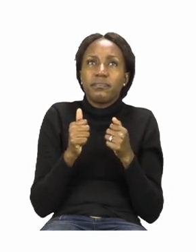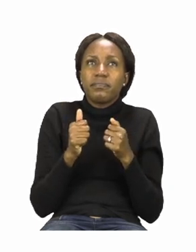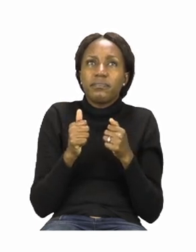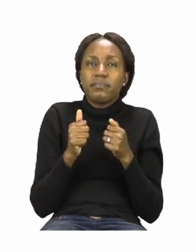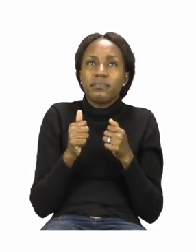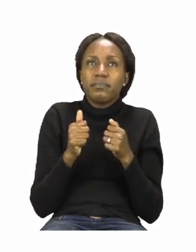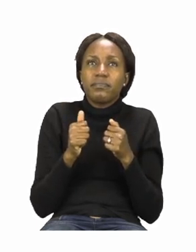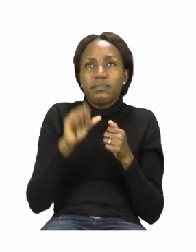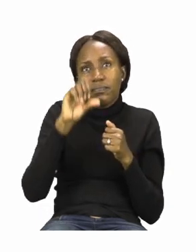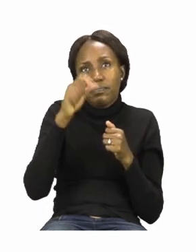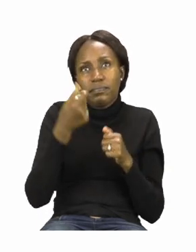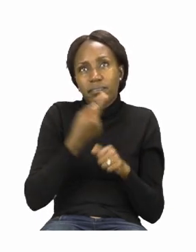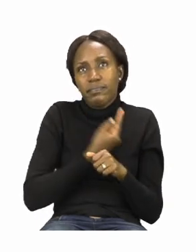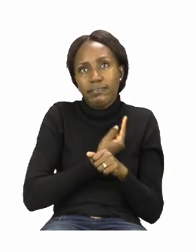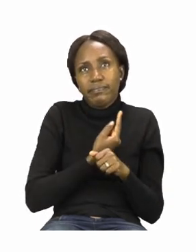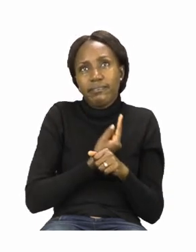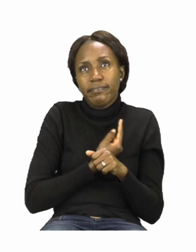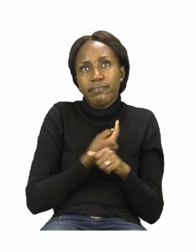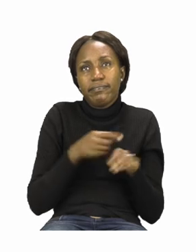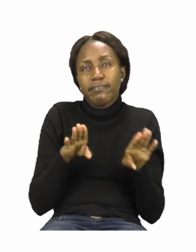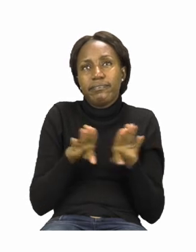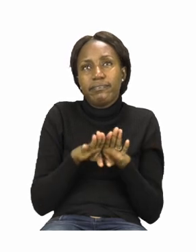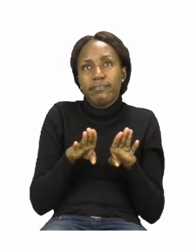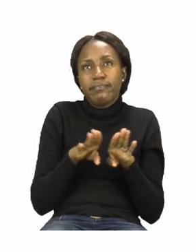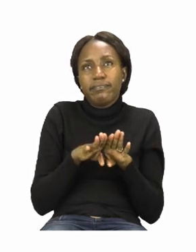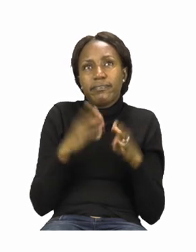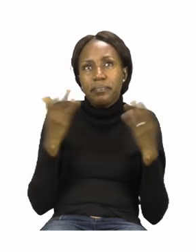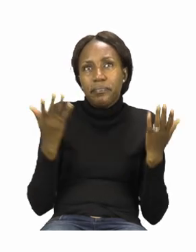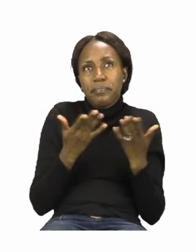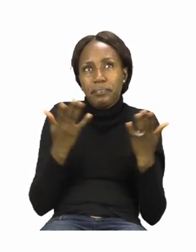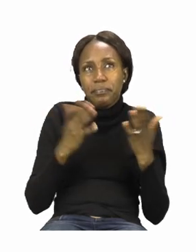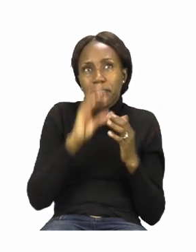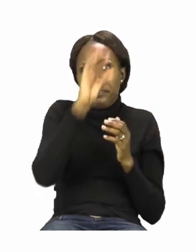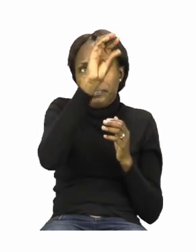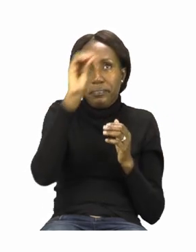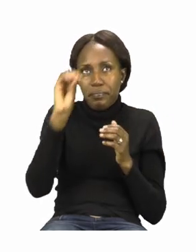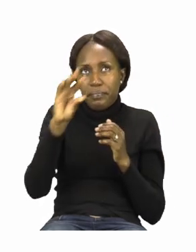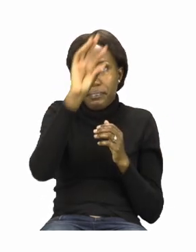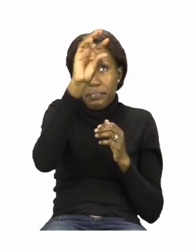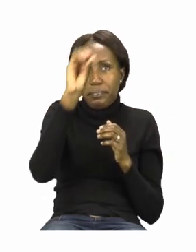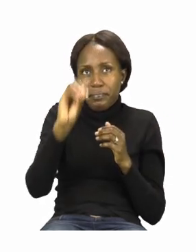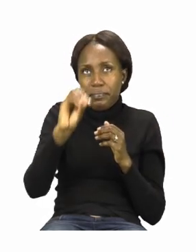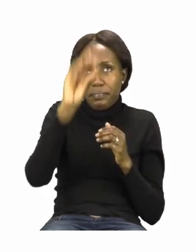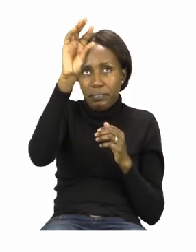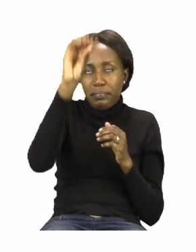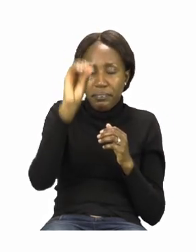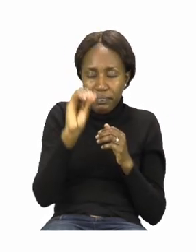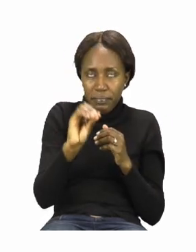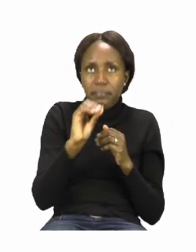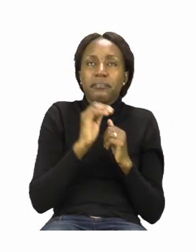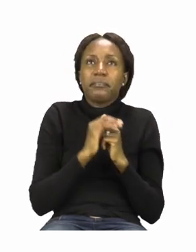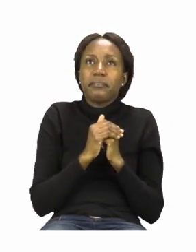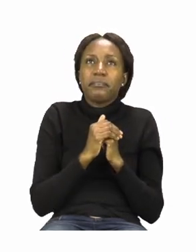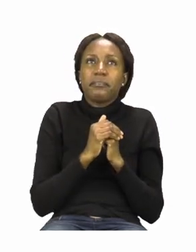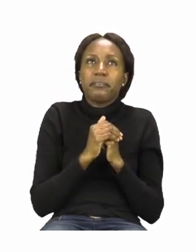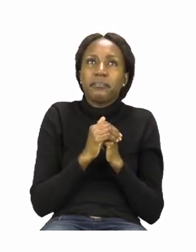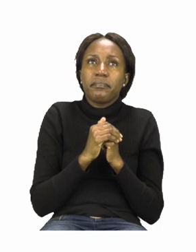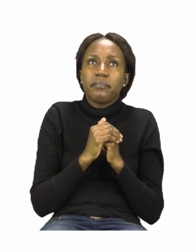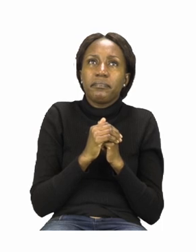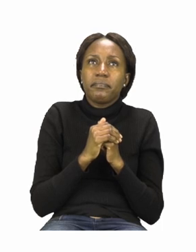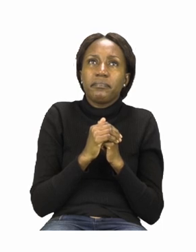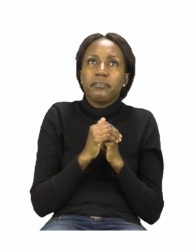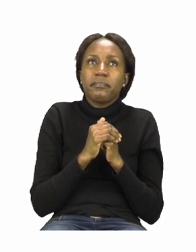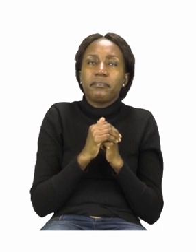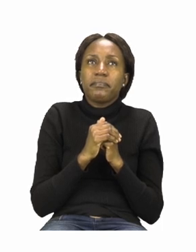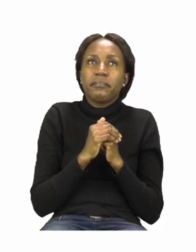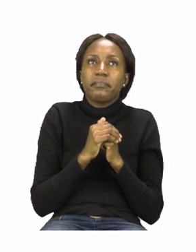the rest of them, you are going to tell us where it moves. The rest of the words in the word box are a,